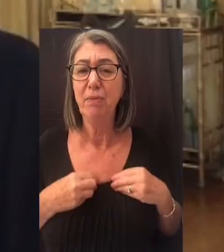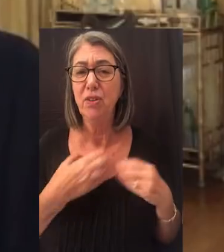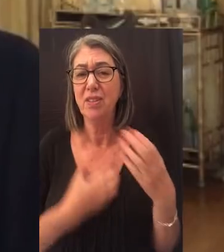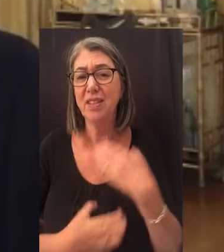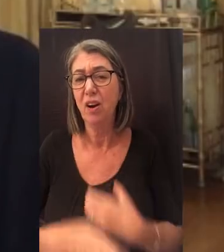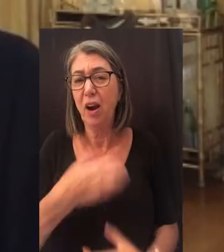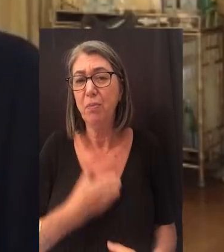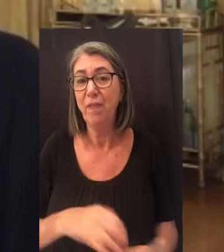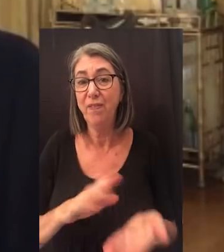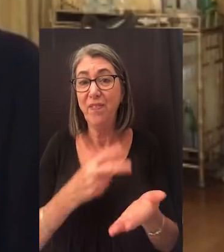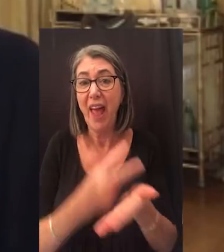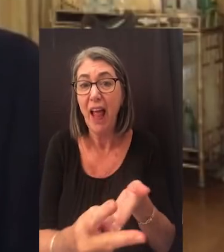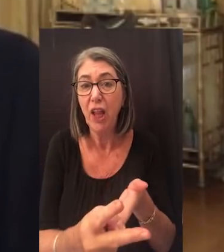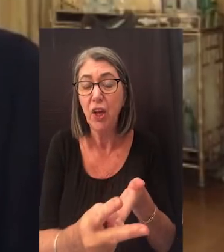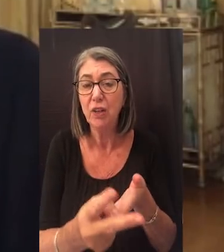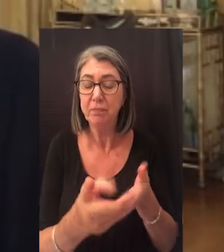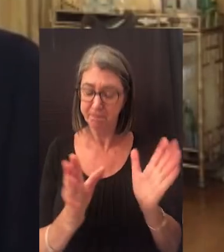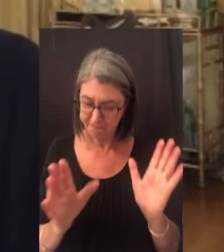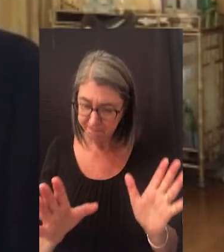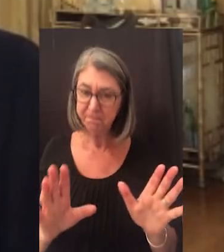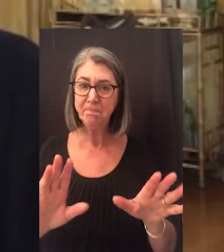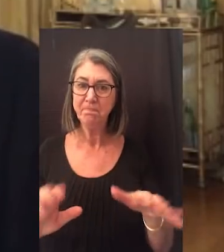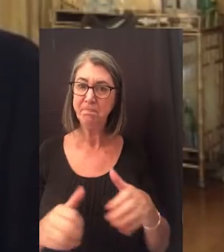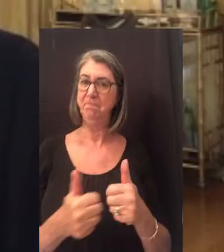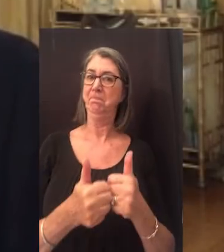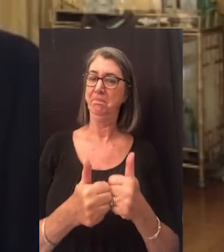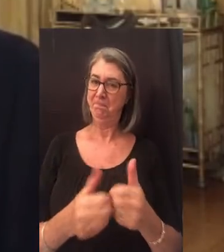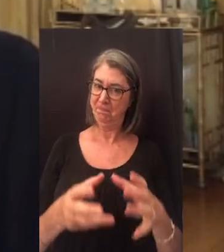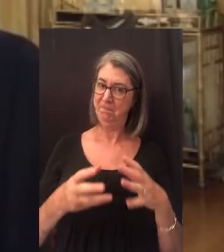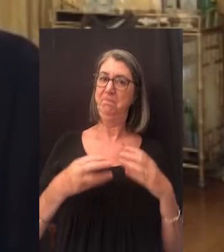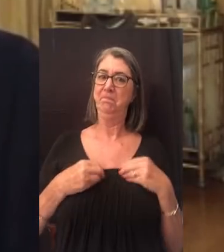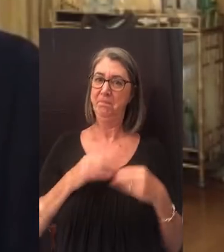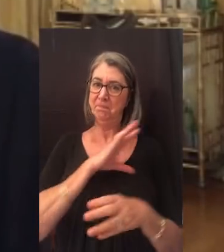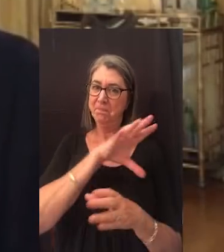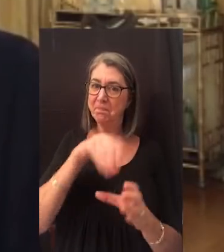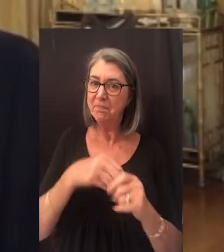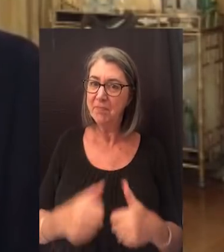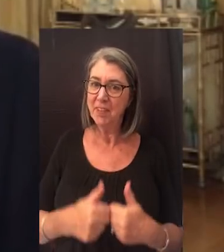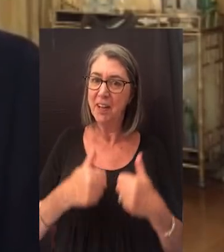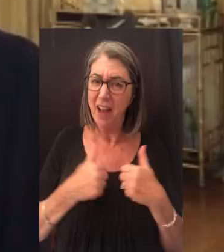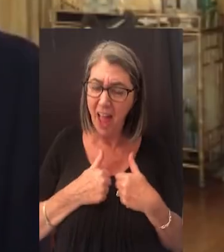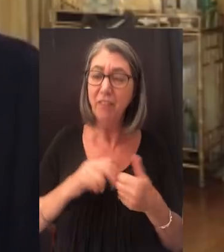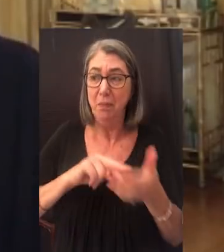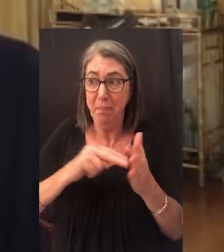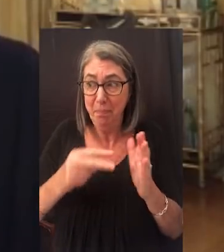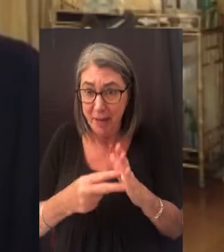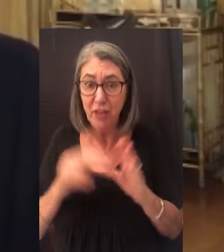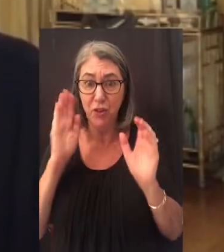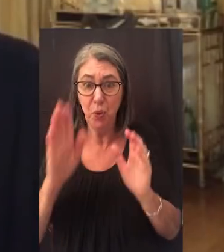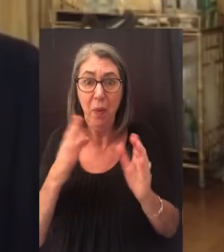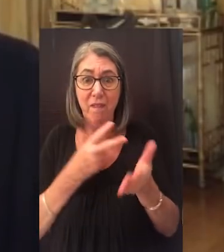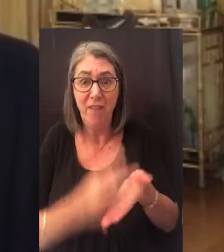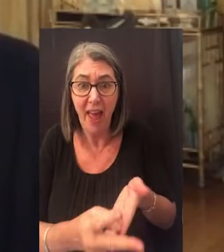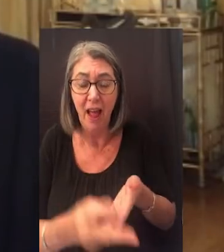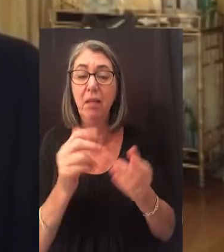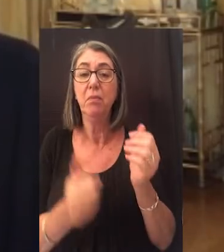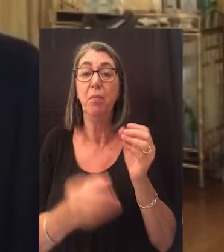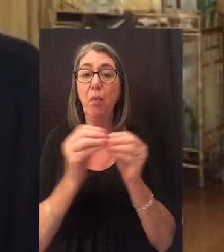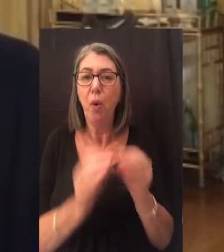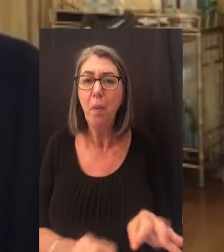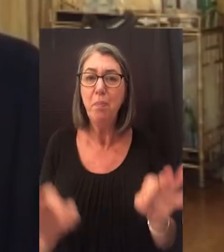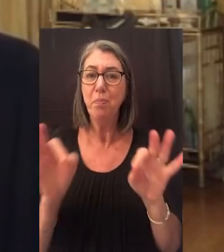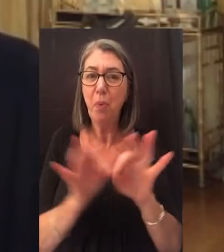desirable failure. Stepping up to the plate and participating in life carries the likelihood of failure, but more